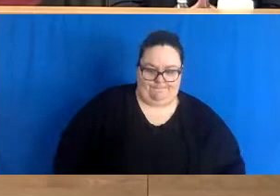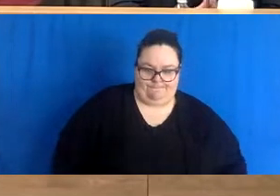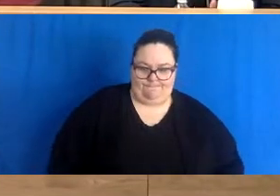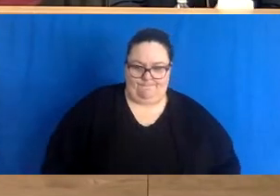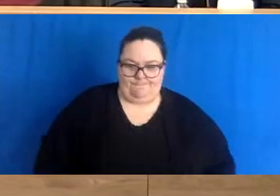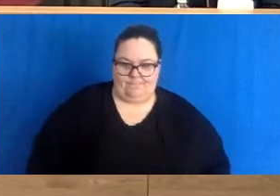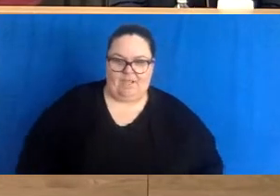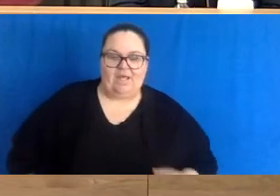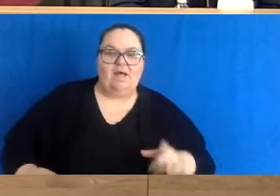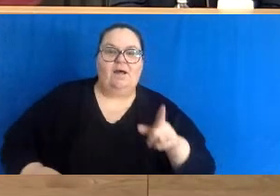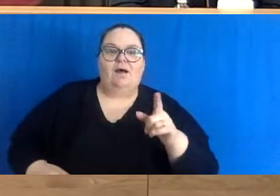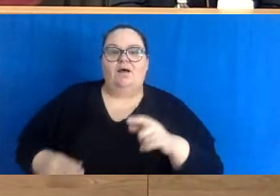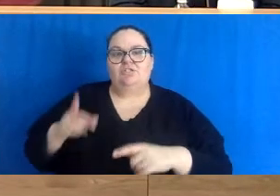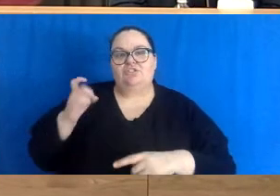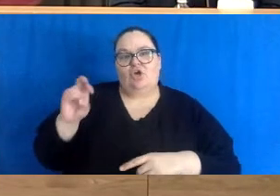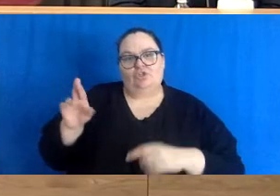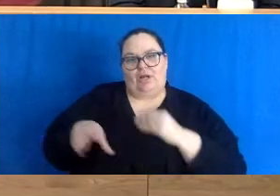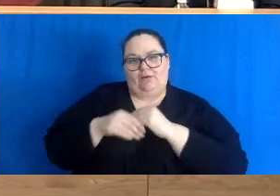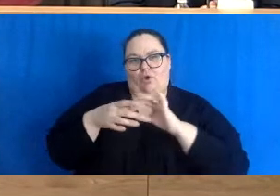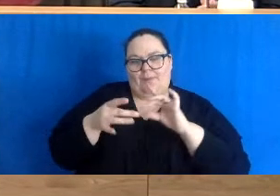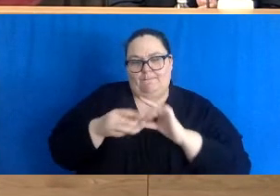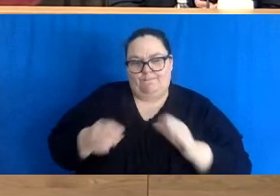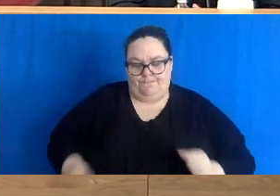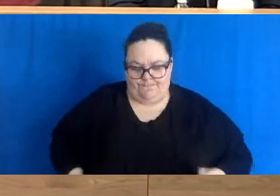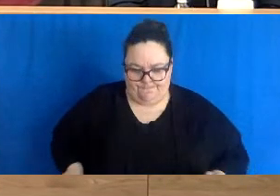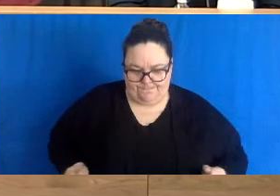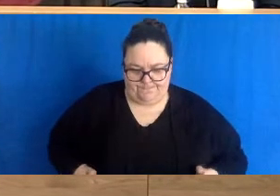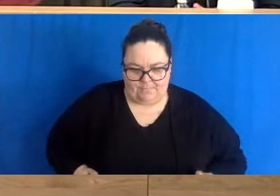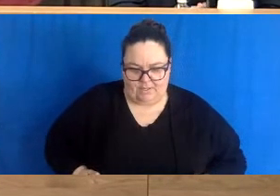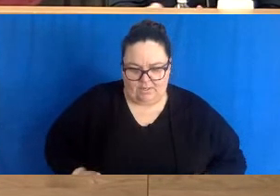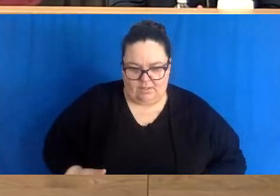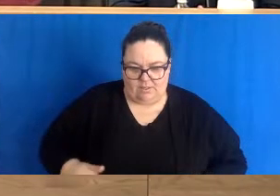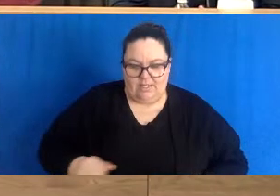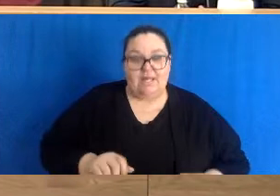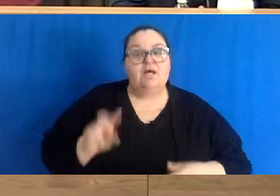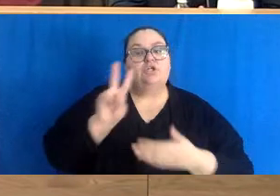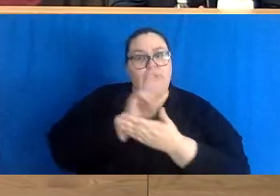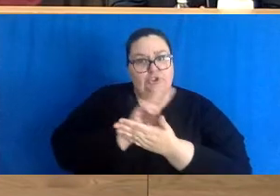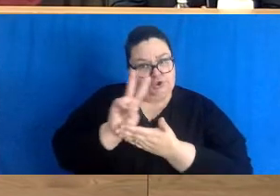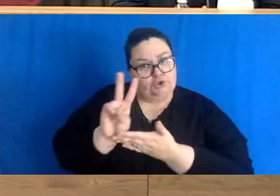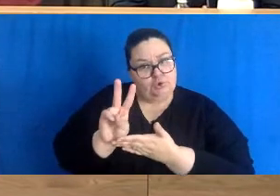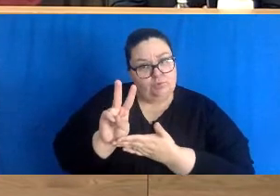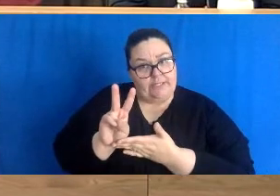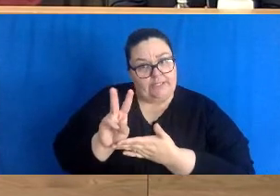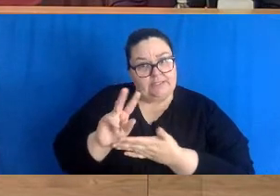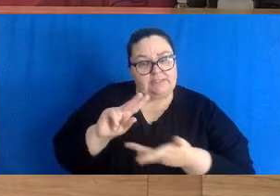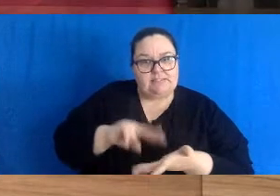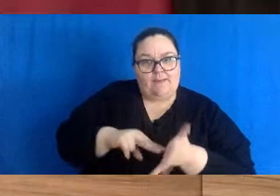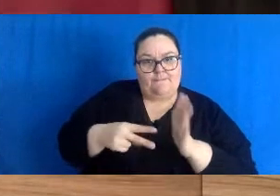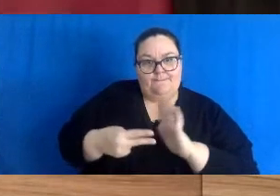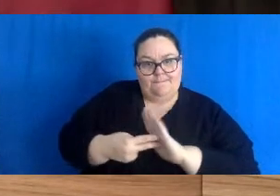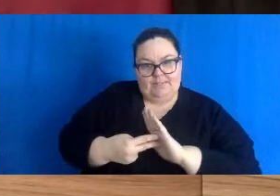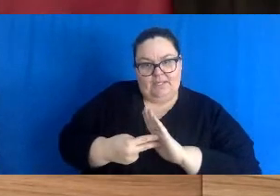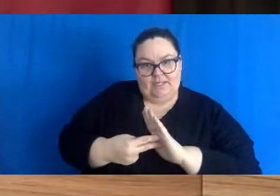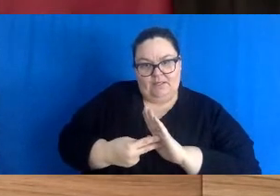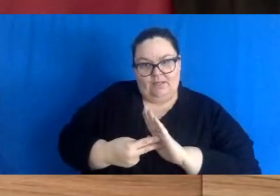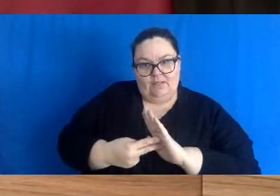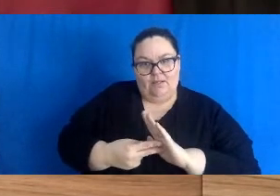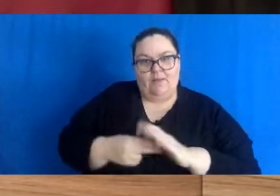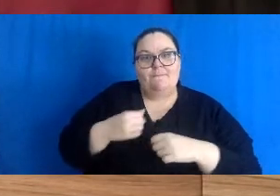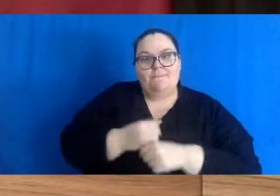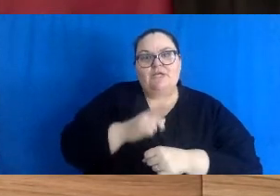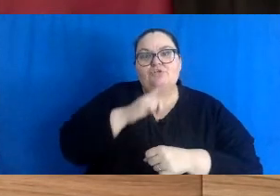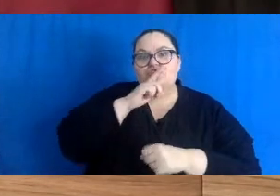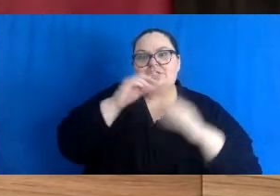comment about the schools, because one of the things that this two weeks is going to give us the opportunity to do is making sure that the